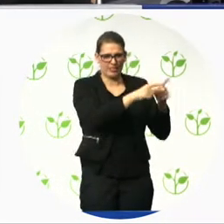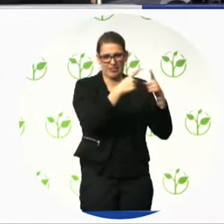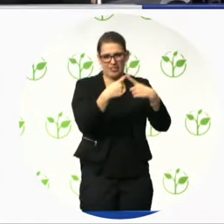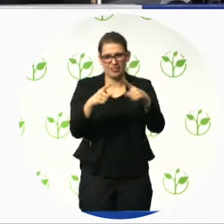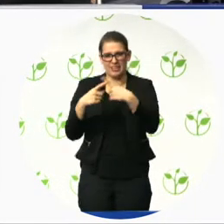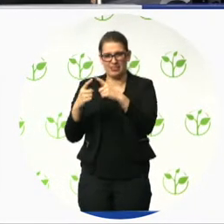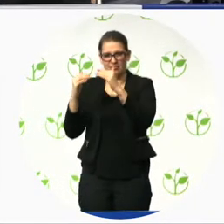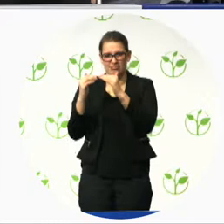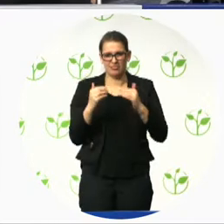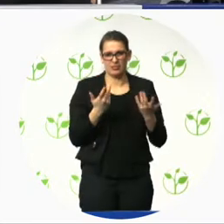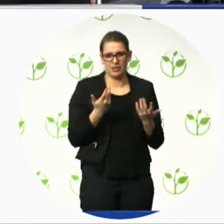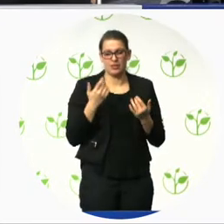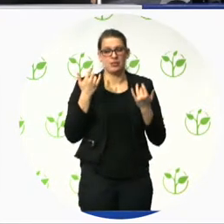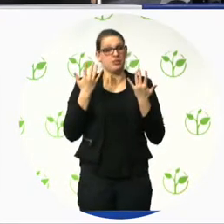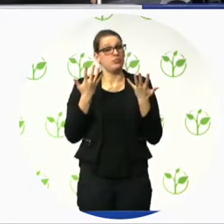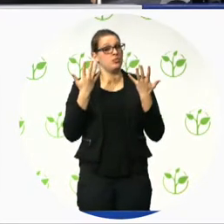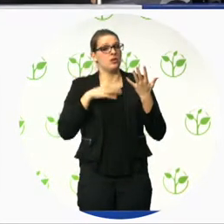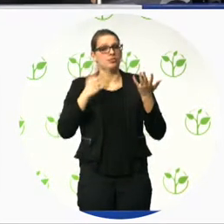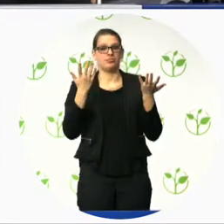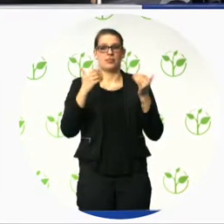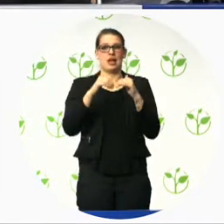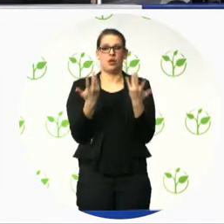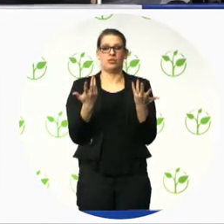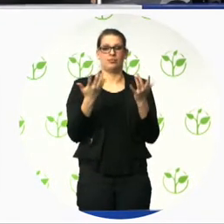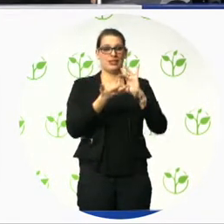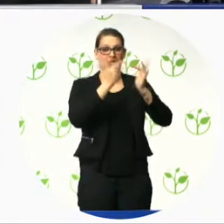Accessibility Directive also